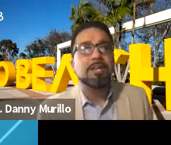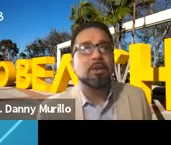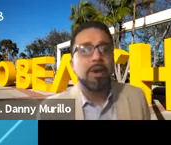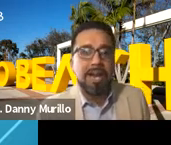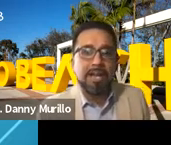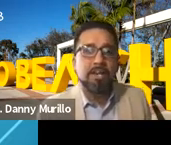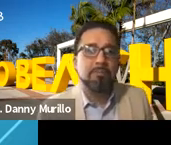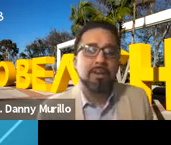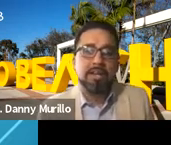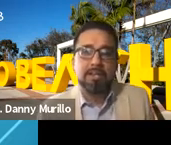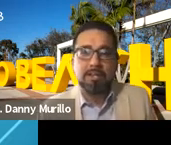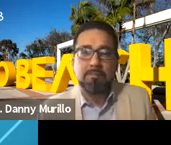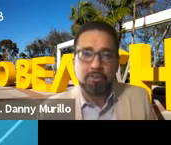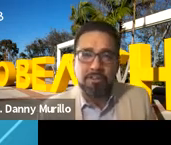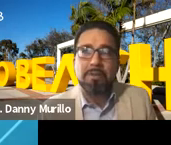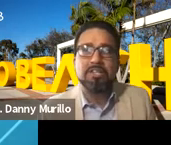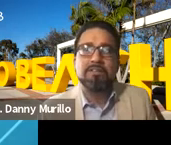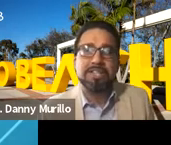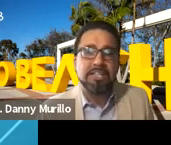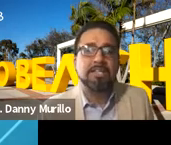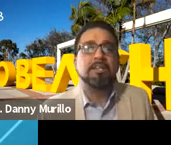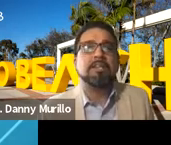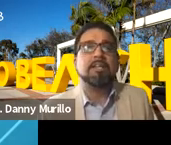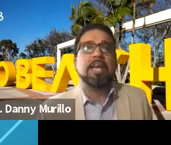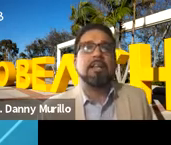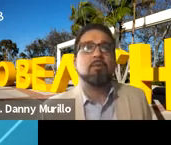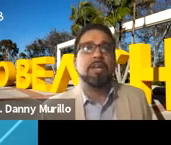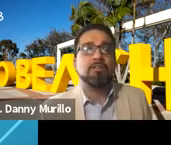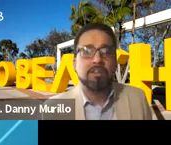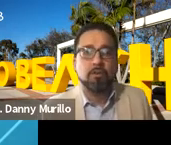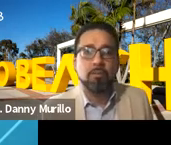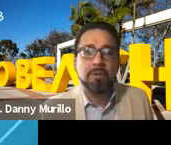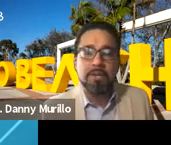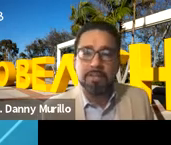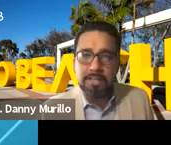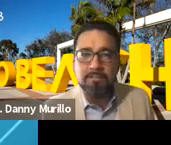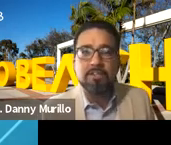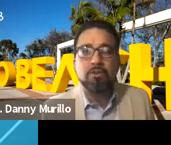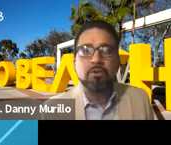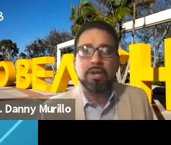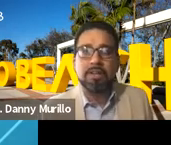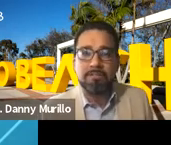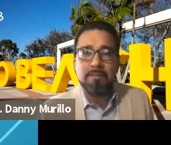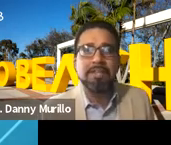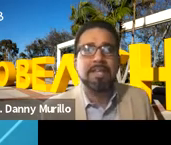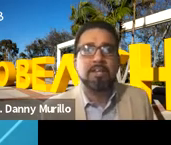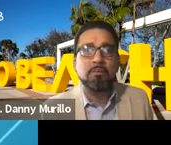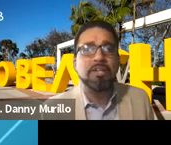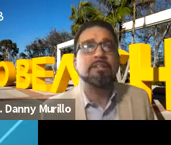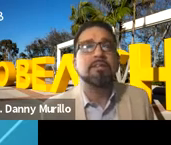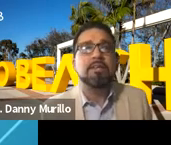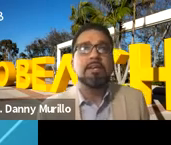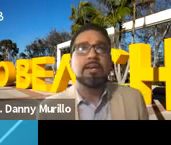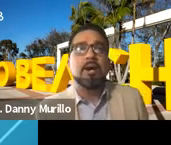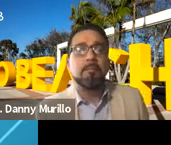You know, I talked about a lot about the transformation of education and the way it can transform the individual and families and